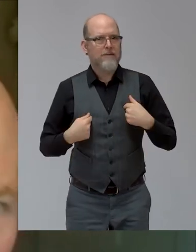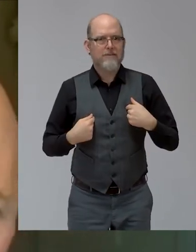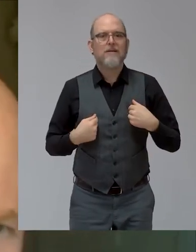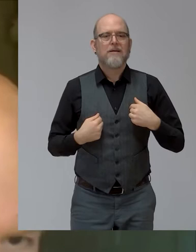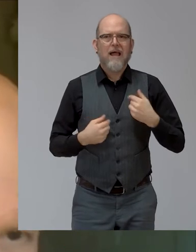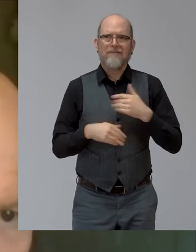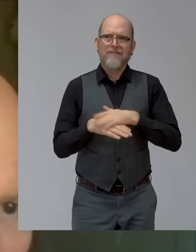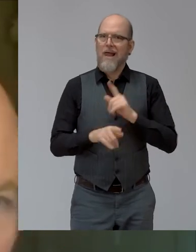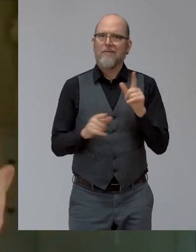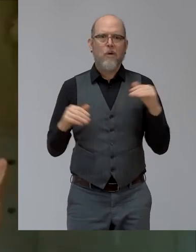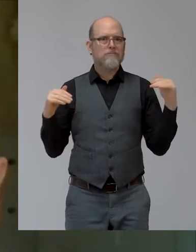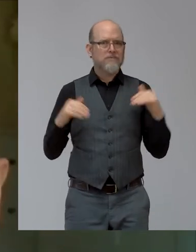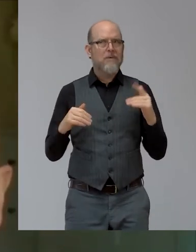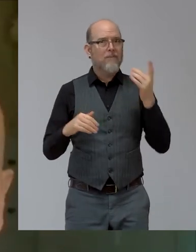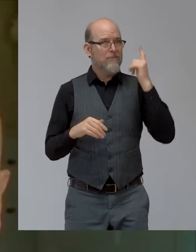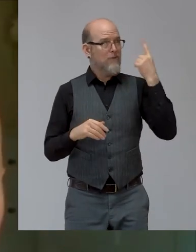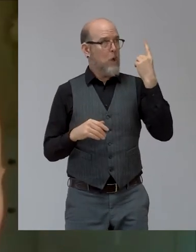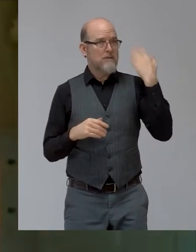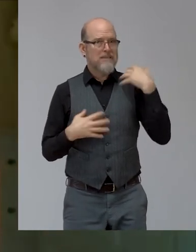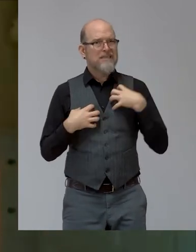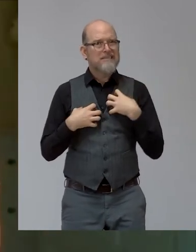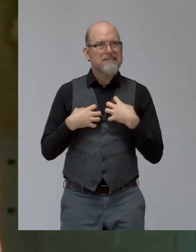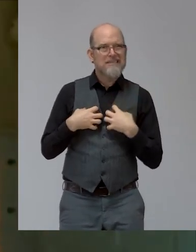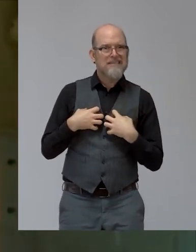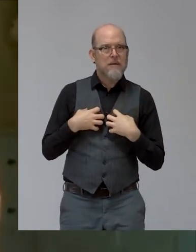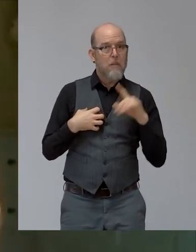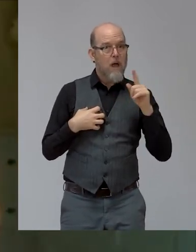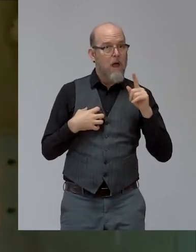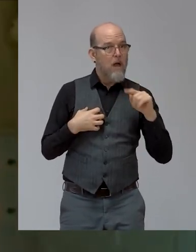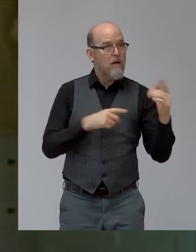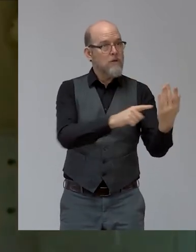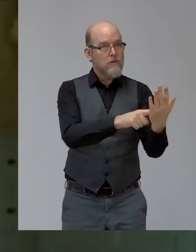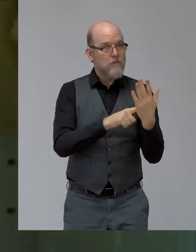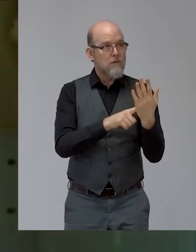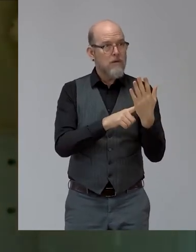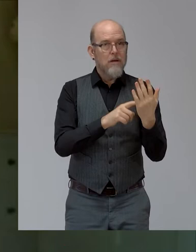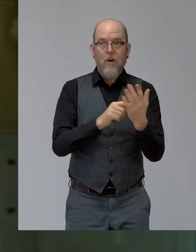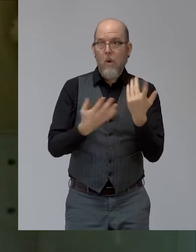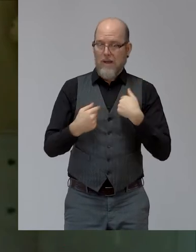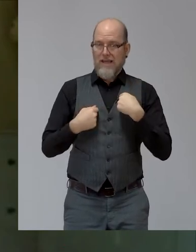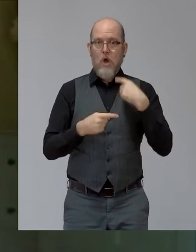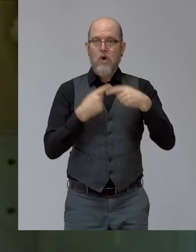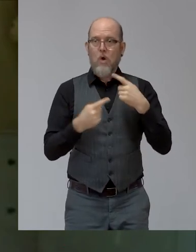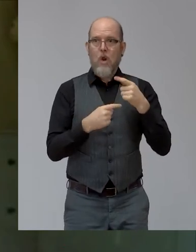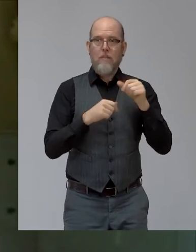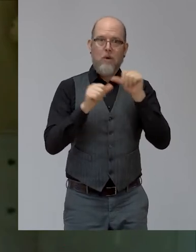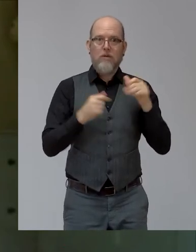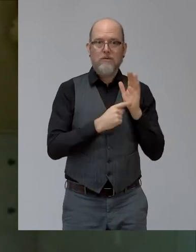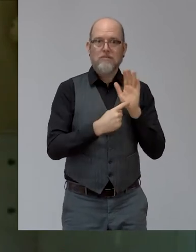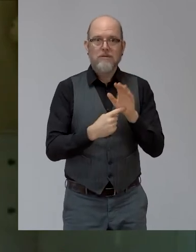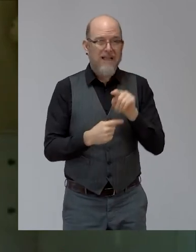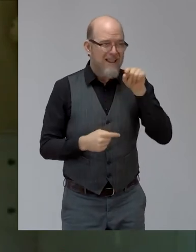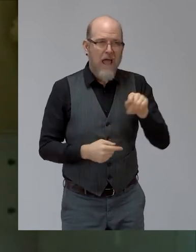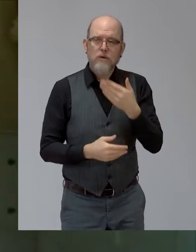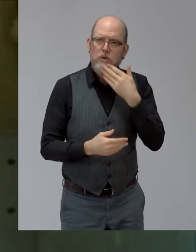overcome or had to overcome, you know, and, and that was, that, that was inspiring. And I realized my responsibility